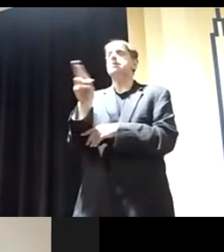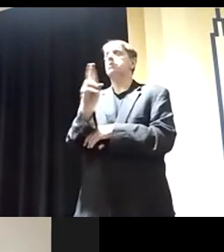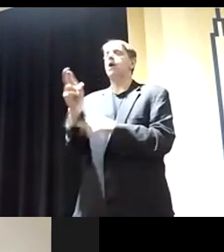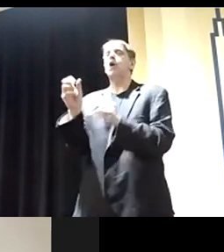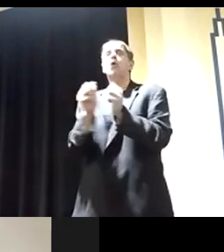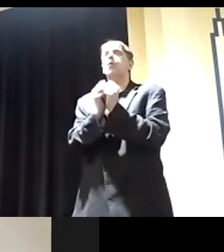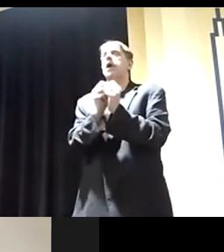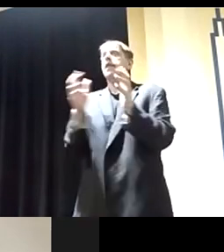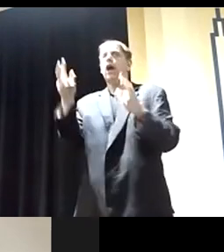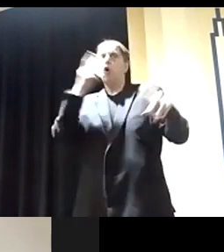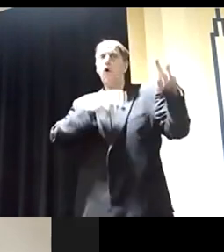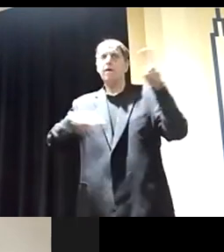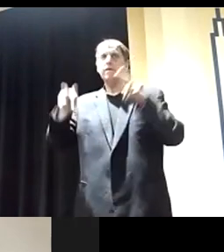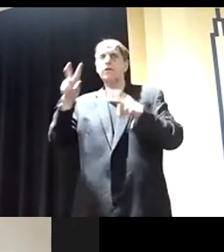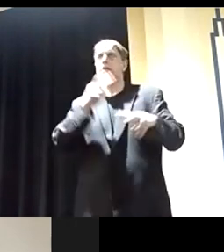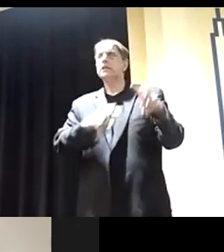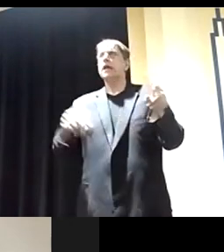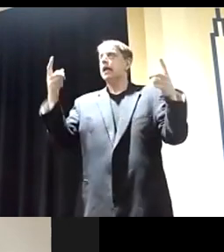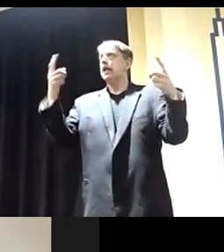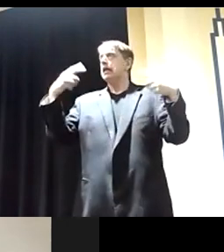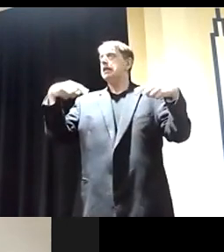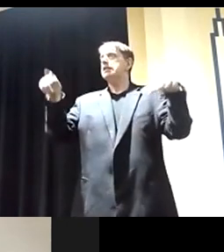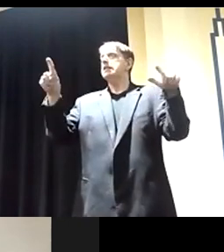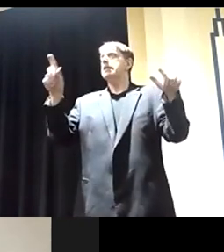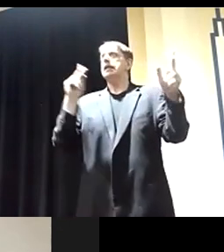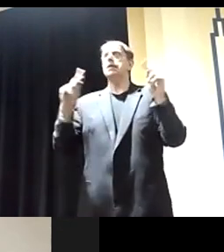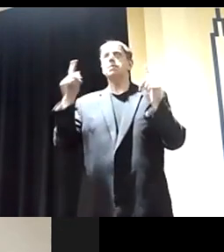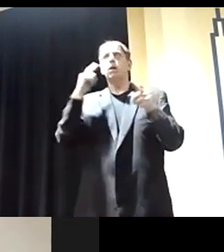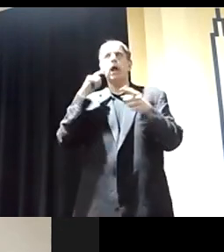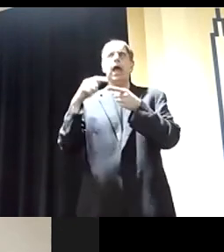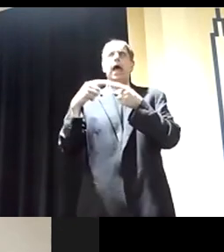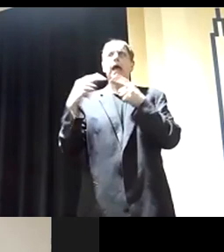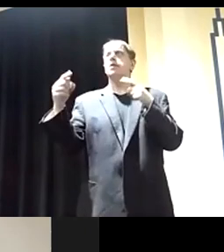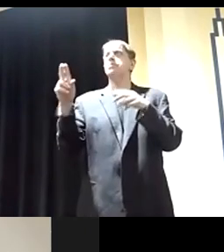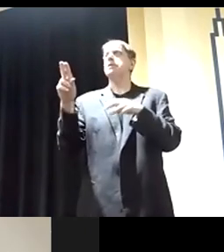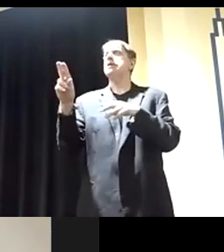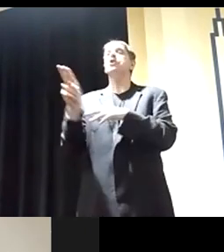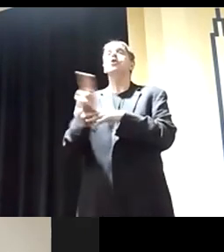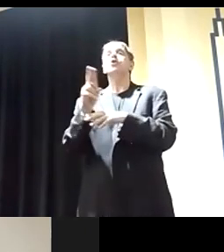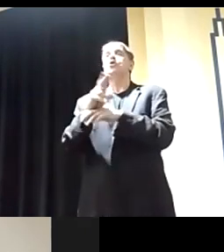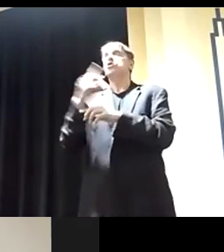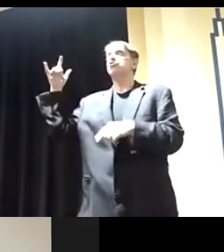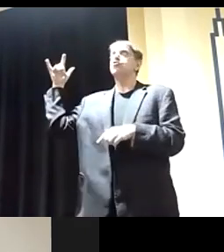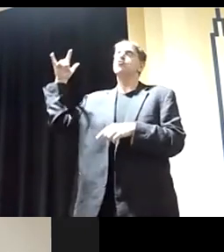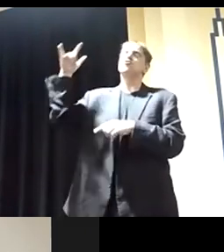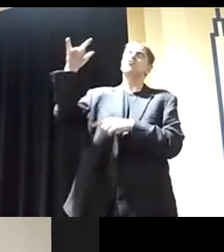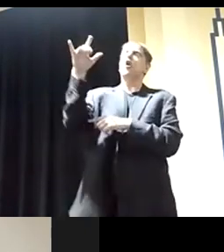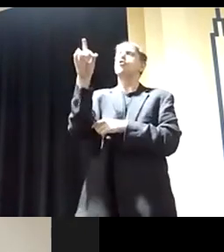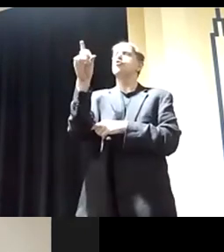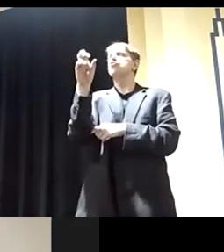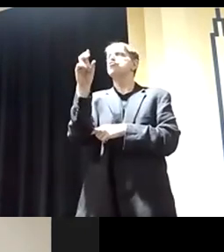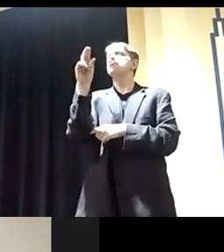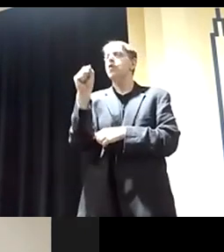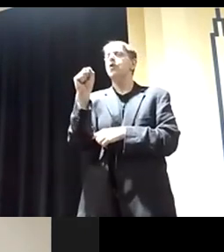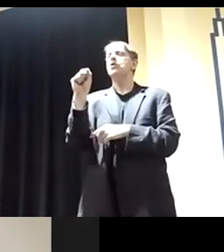declare folks enemy combatants and use drones and other aspects of our military